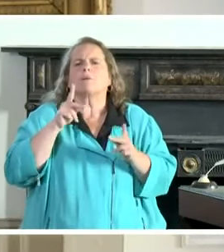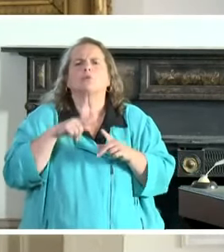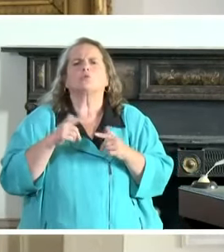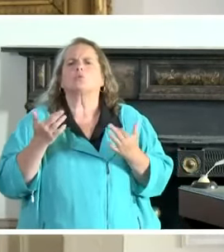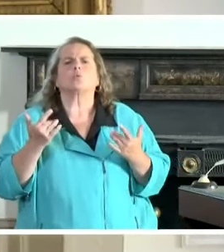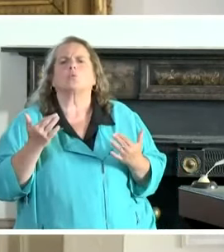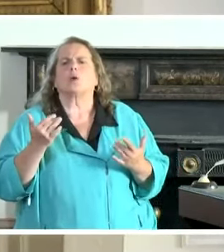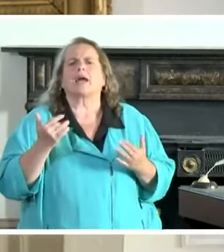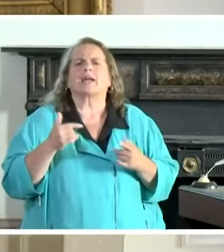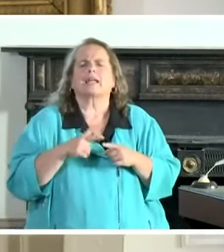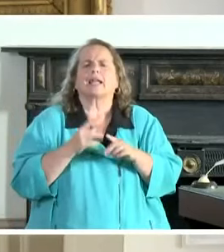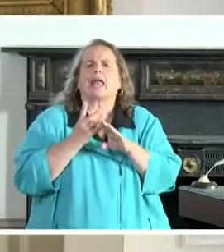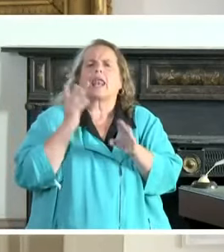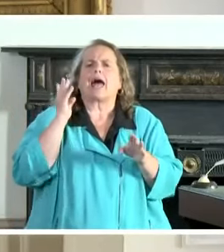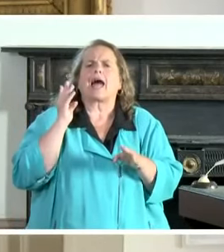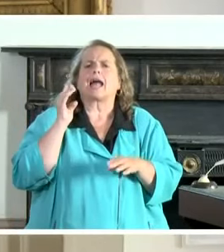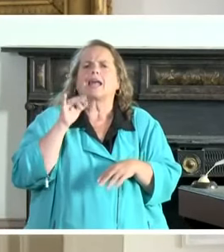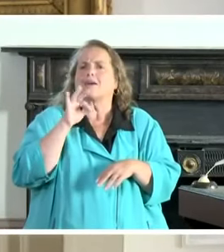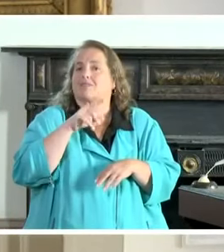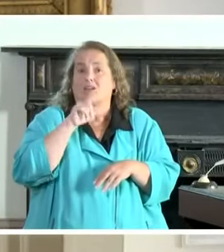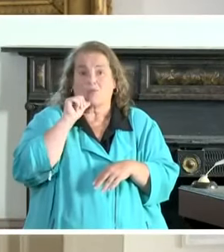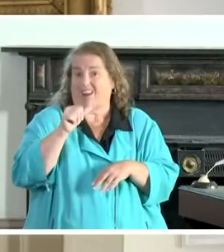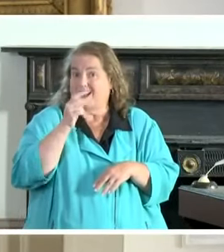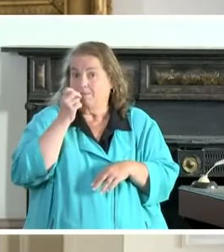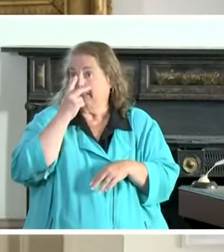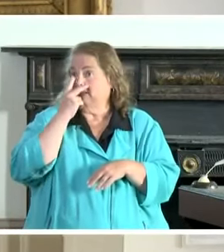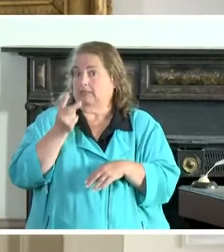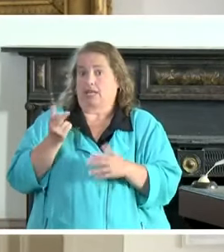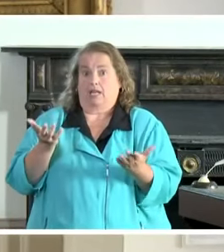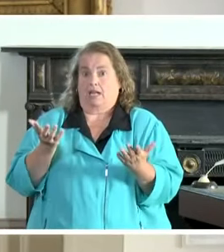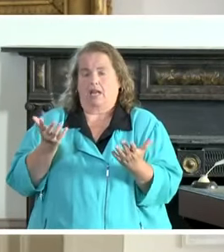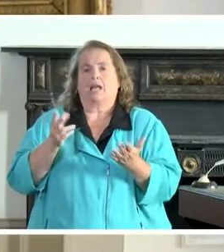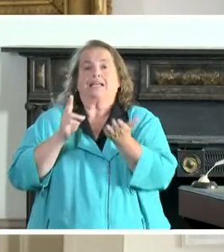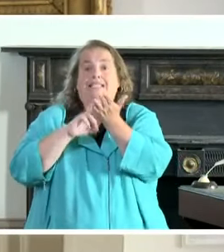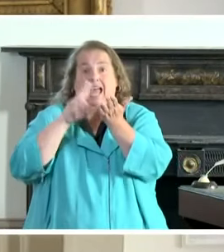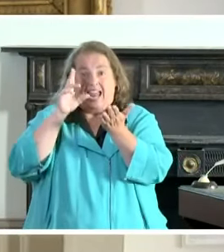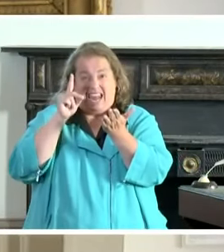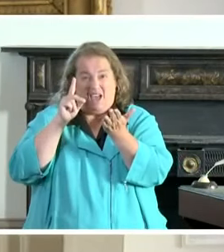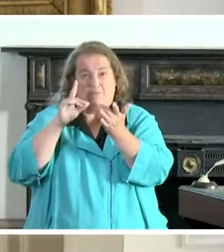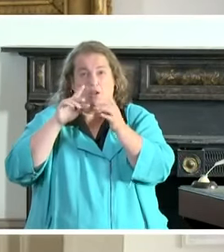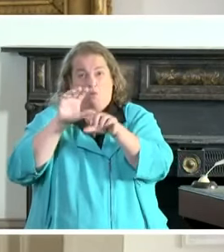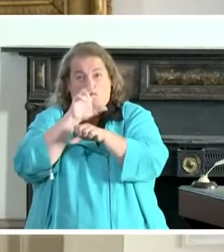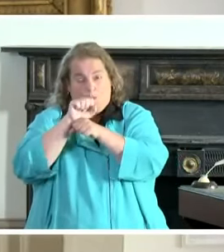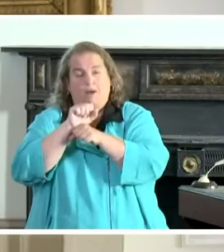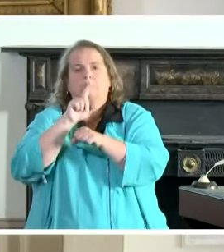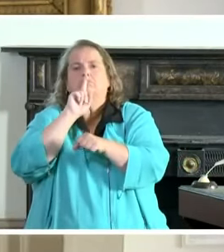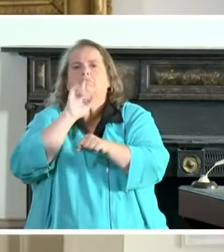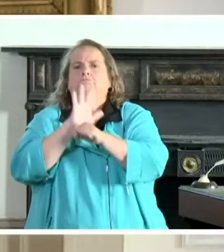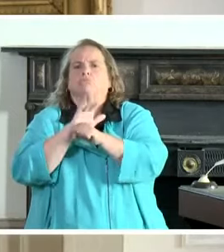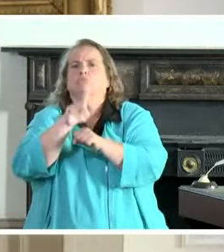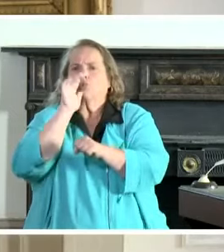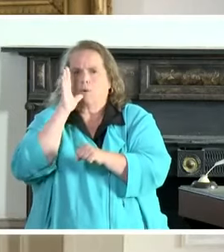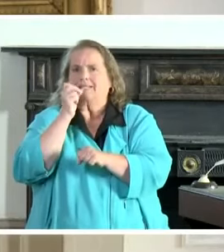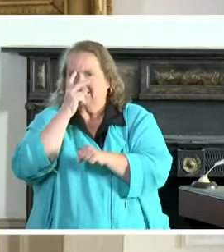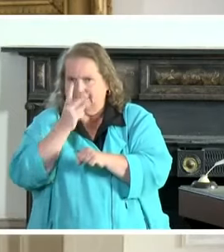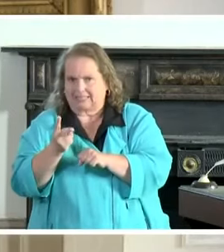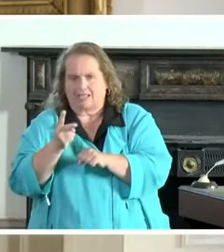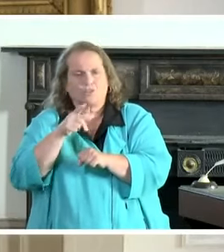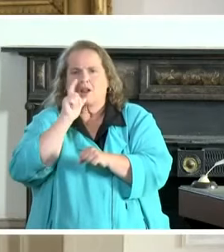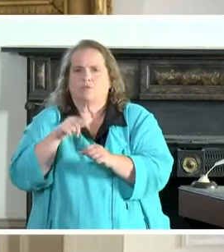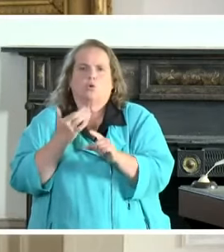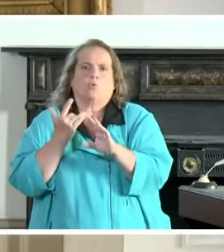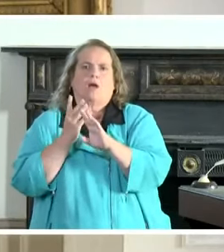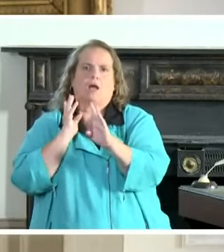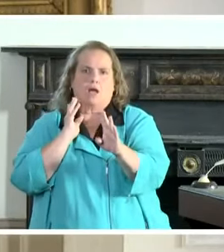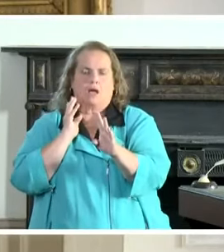to wait in a line again if they're not going to be seen. If we can have people sign up for appointments to come in, not have to wait, be